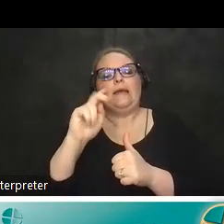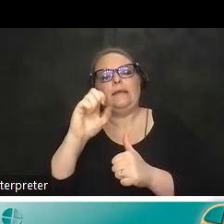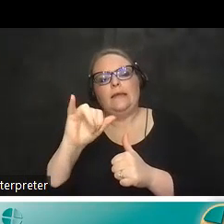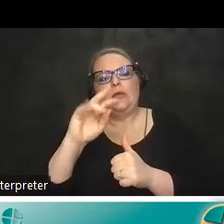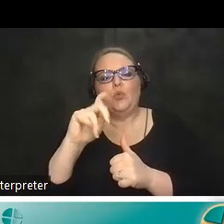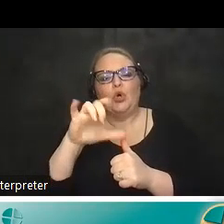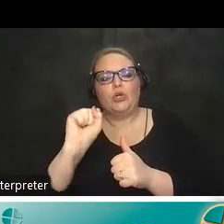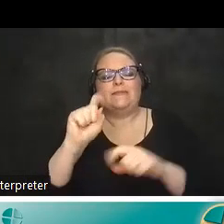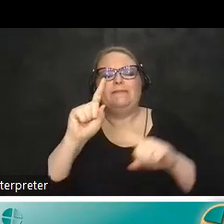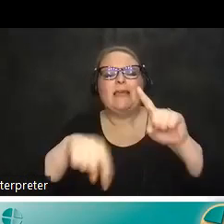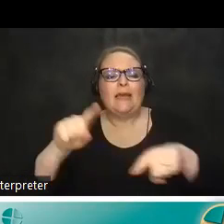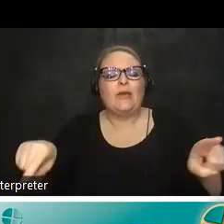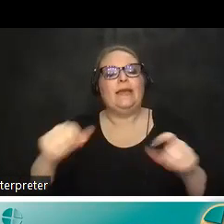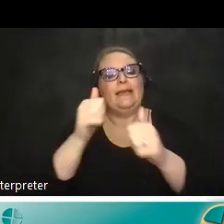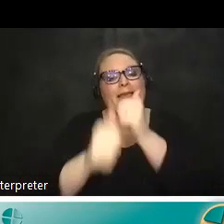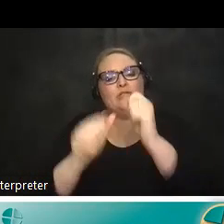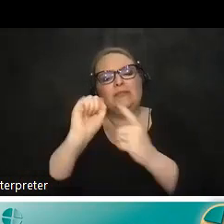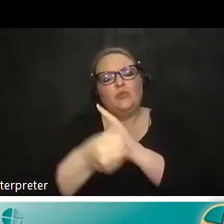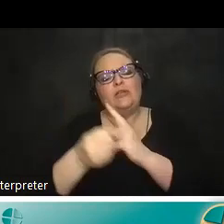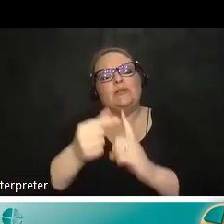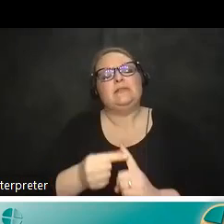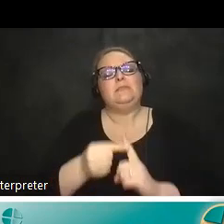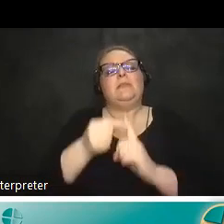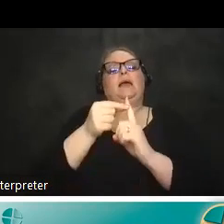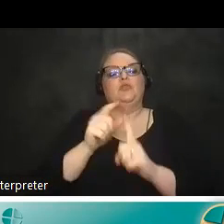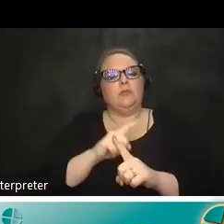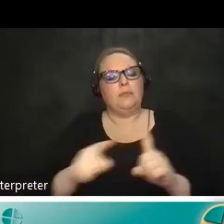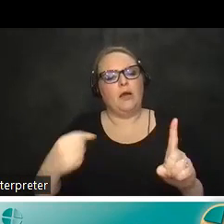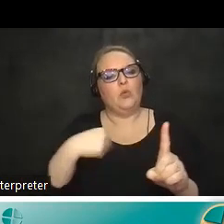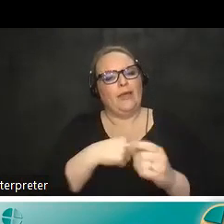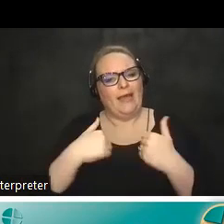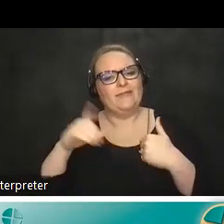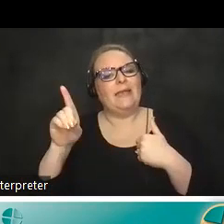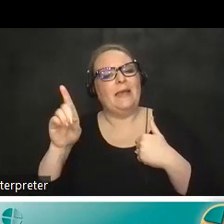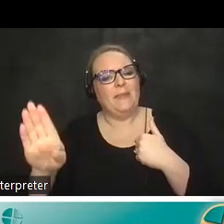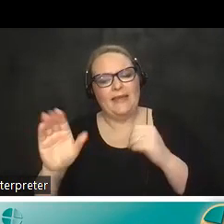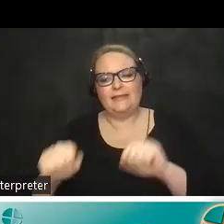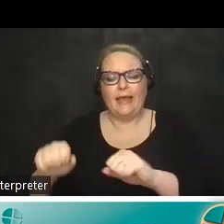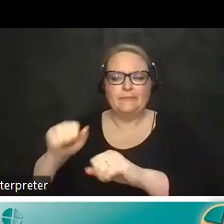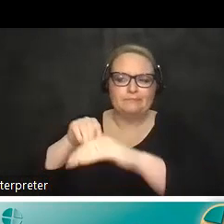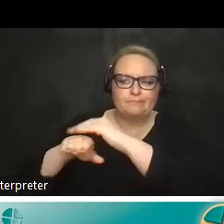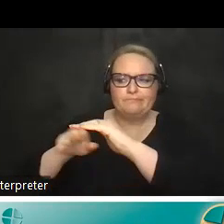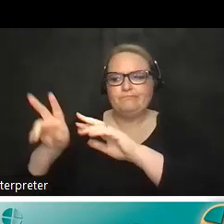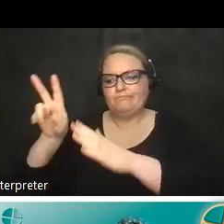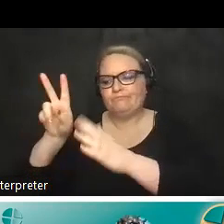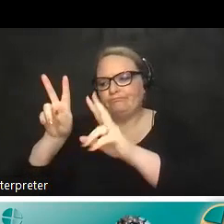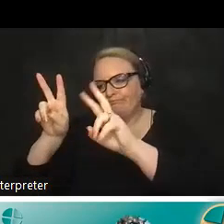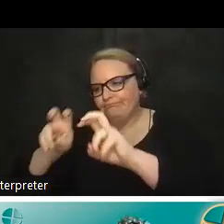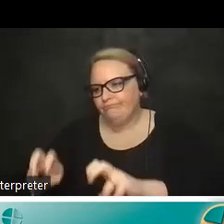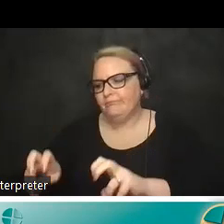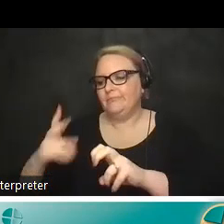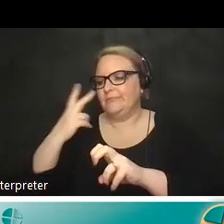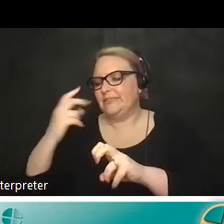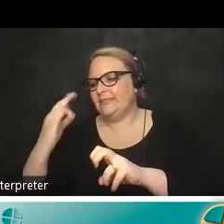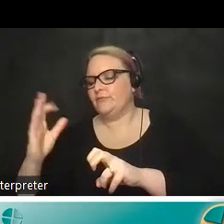situation is so incredibly custom but we do have this this database at our disposal at our disposal which is very